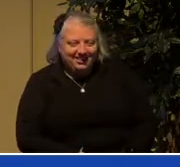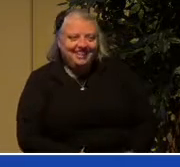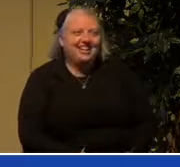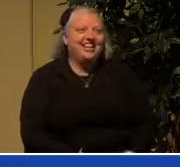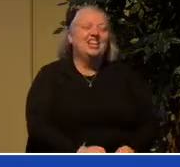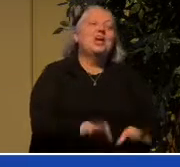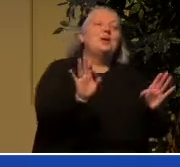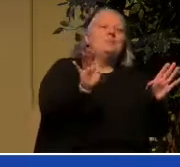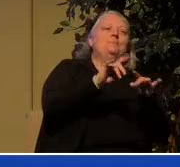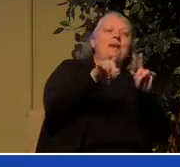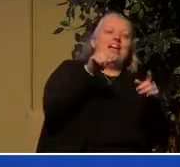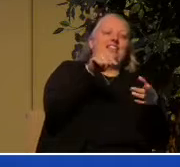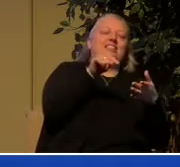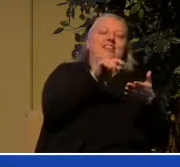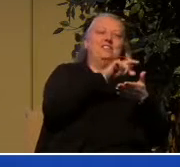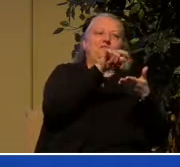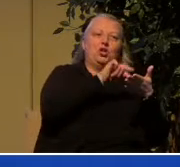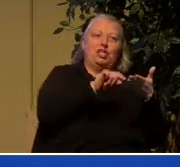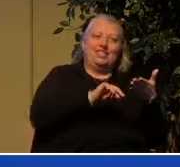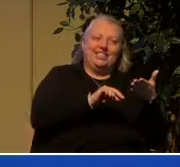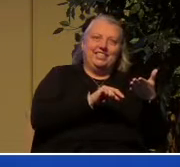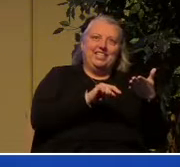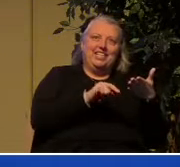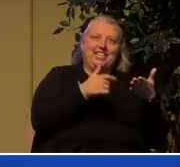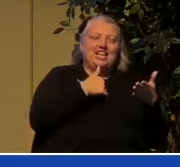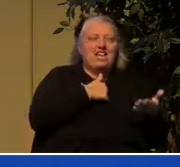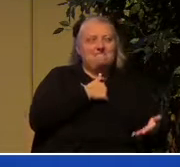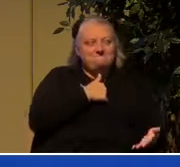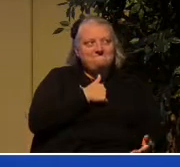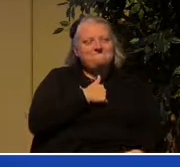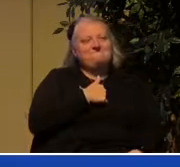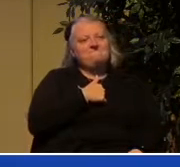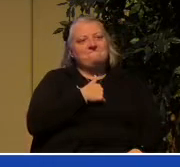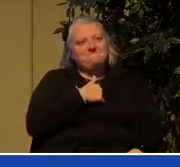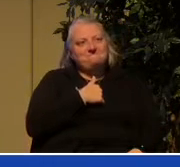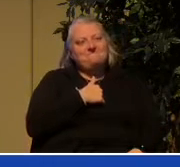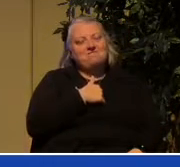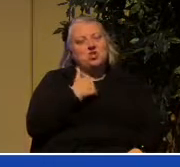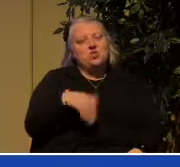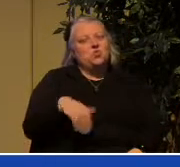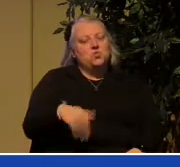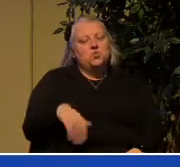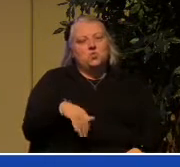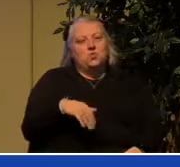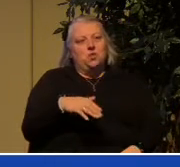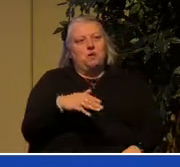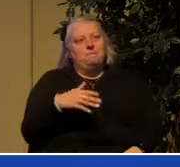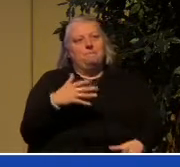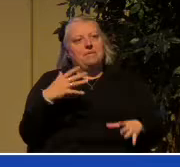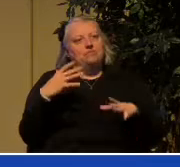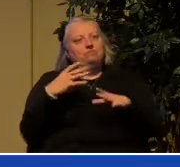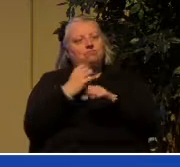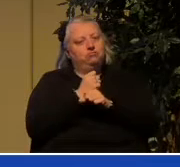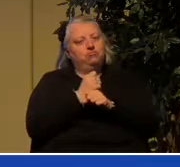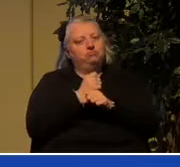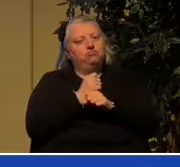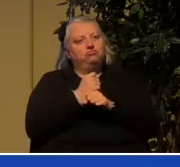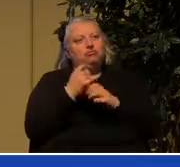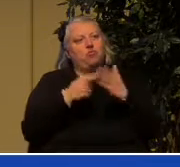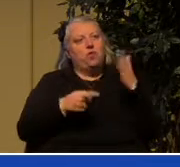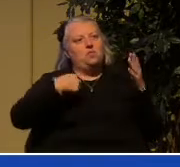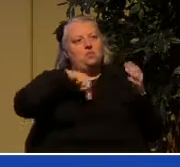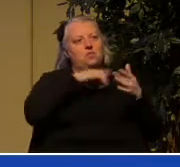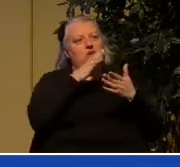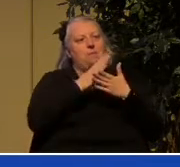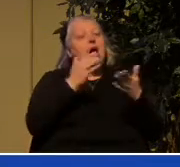but that's a passage that really clinches everything that we've talked about so I'm going to ask you